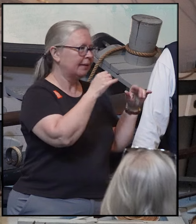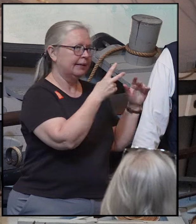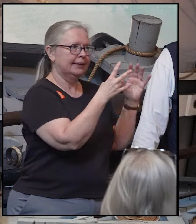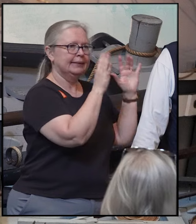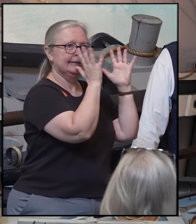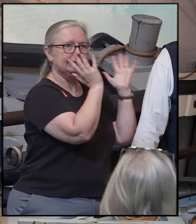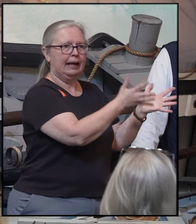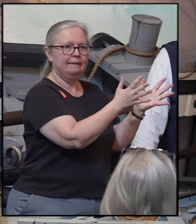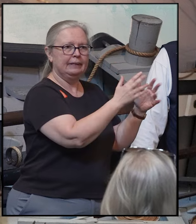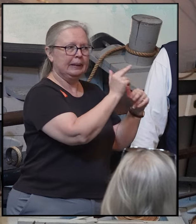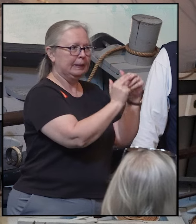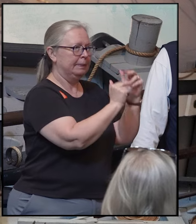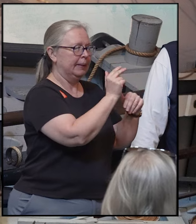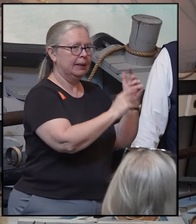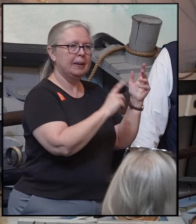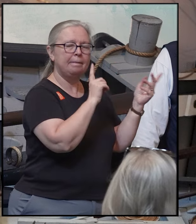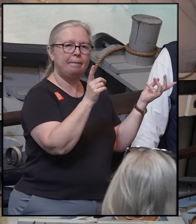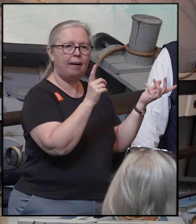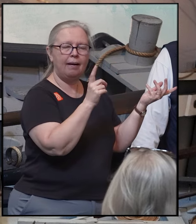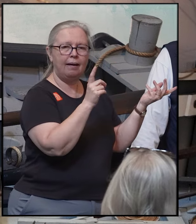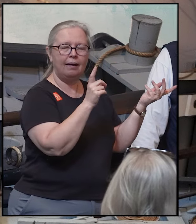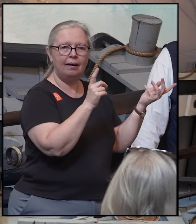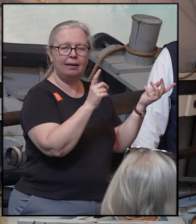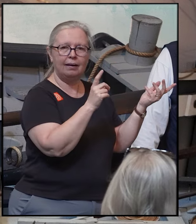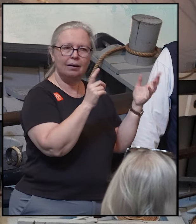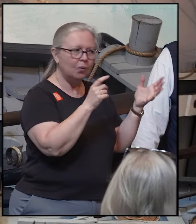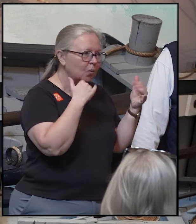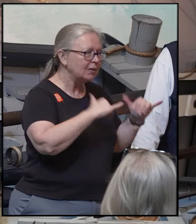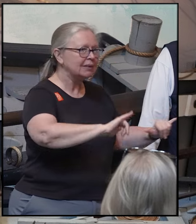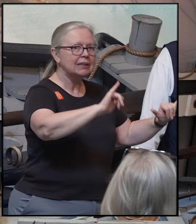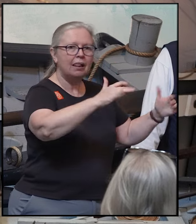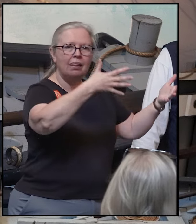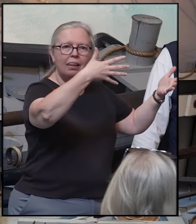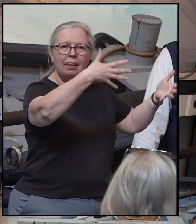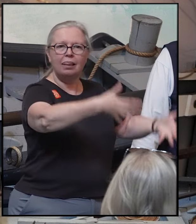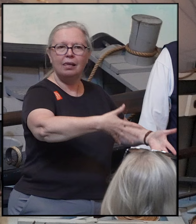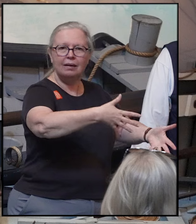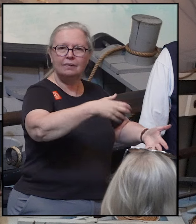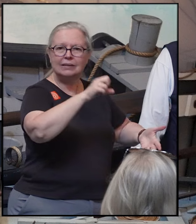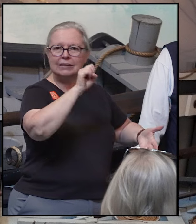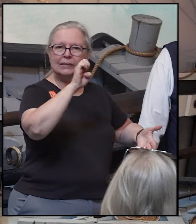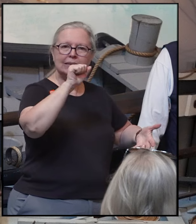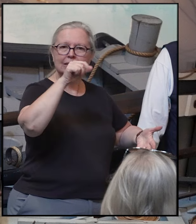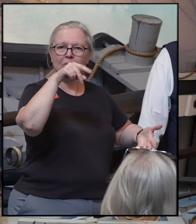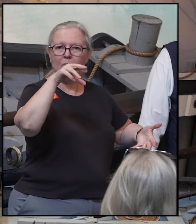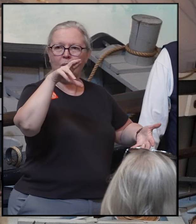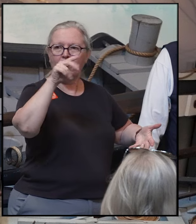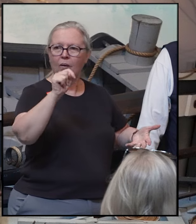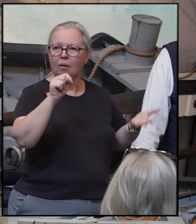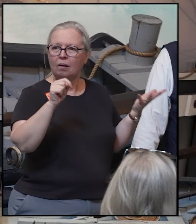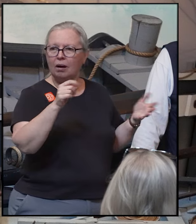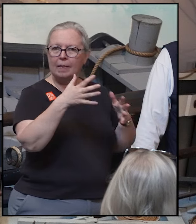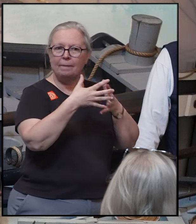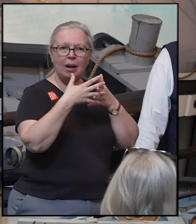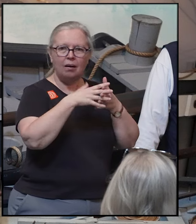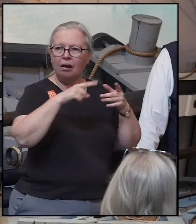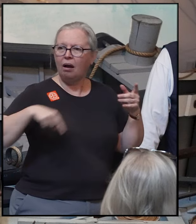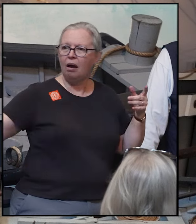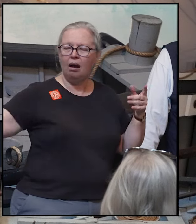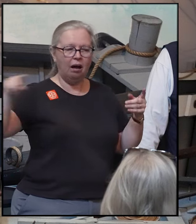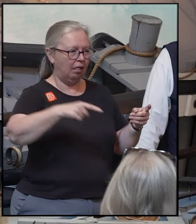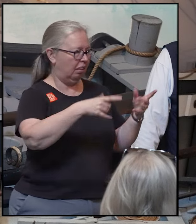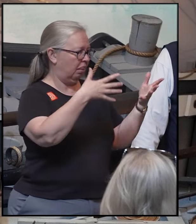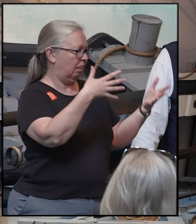we had the largest intact seaport in America. And that's when we started thinking, on a lovely day